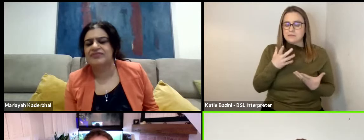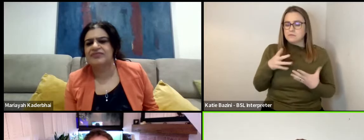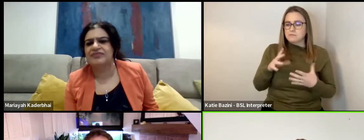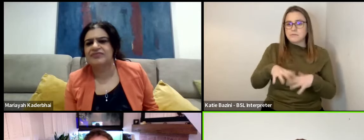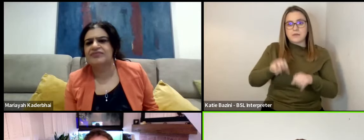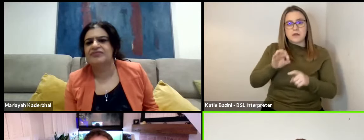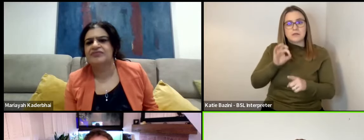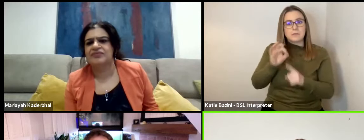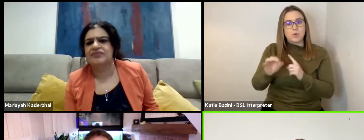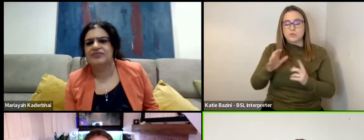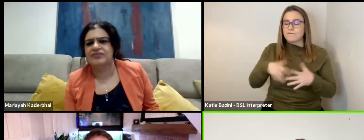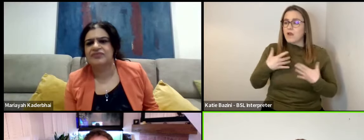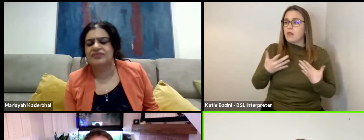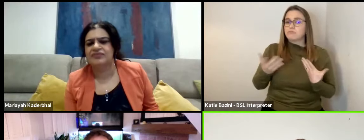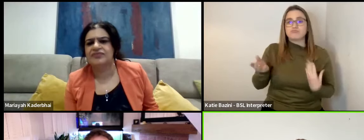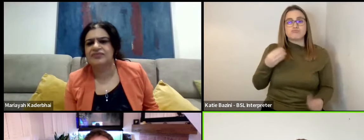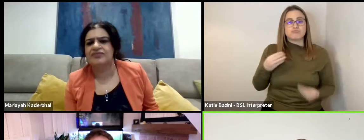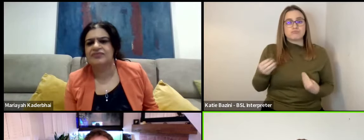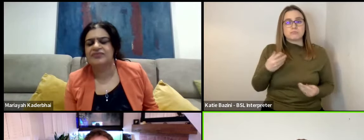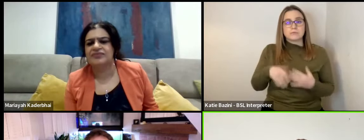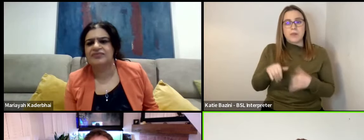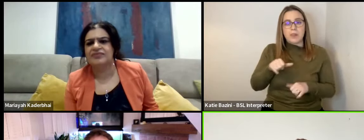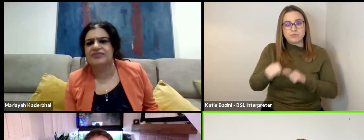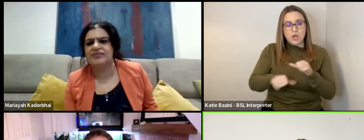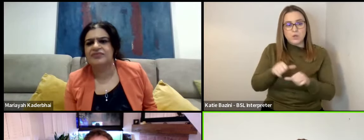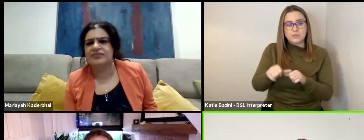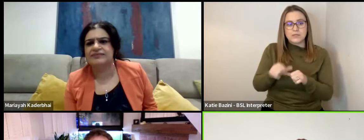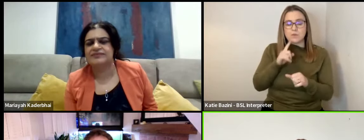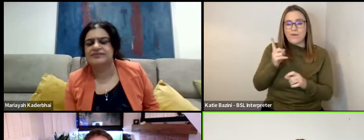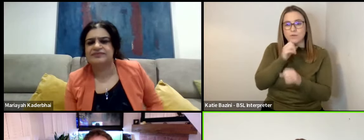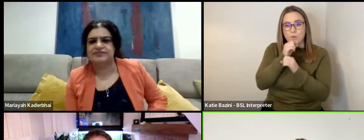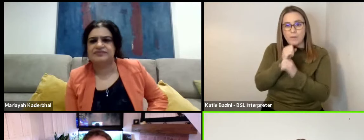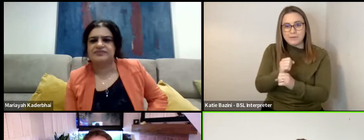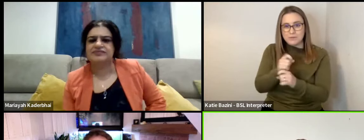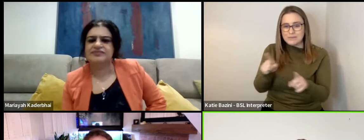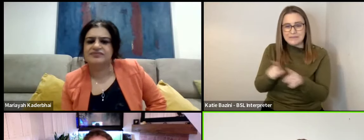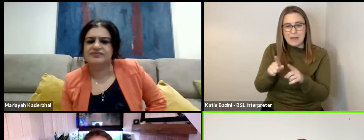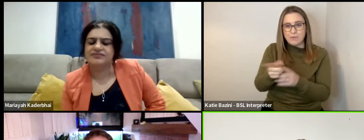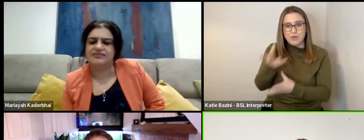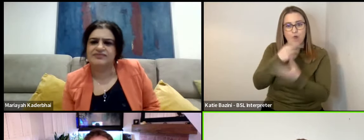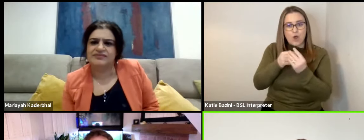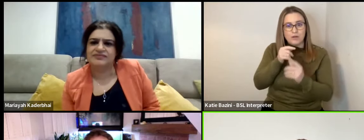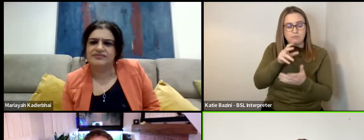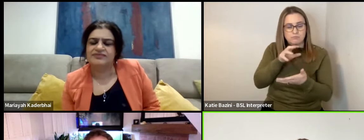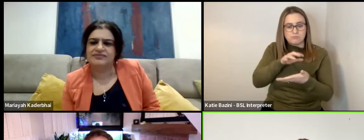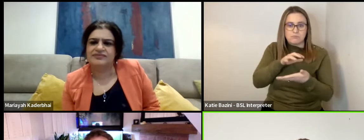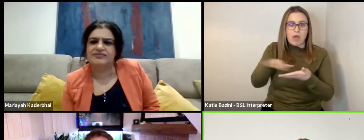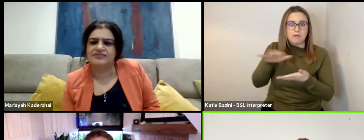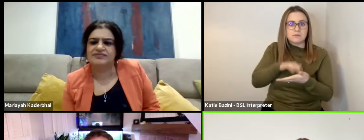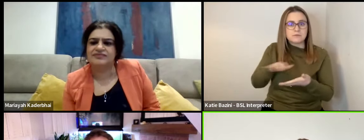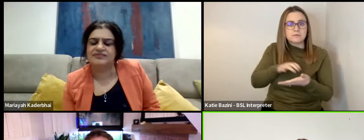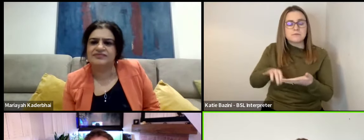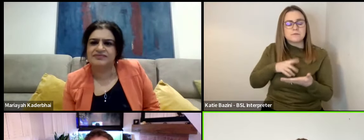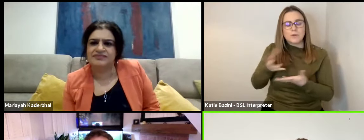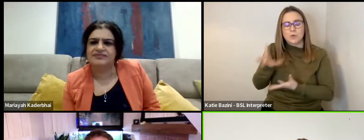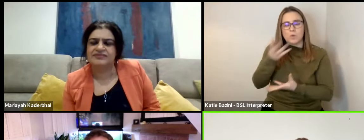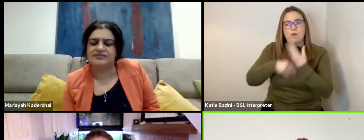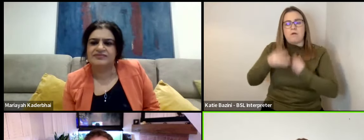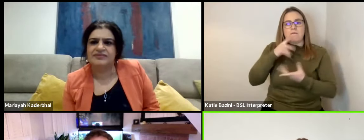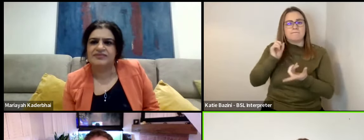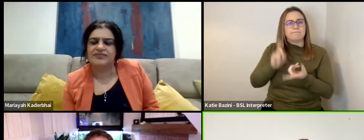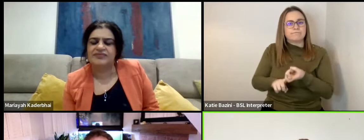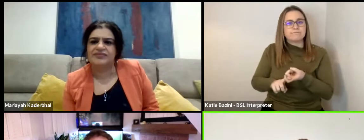to feel free within the process of the day. So that whatever you're committing to, it's the same with learning lines and just getting all that done. You kind of, once that's there,